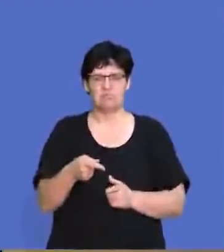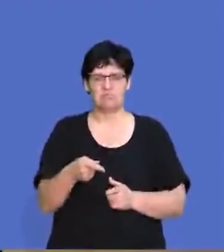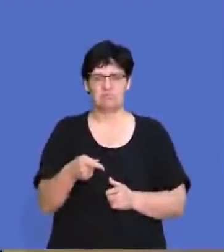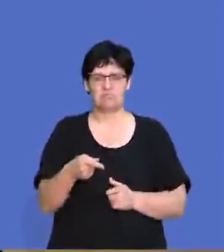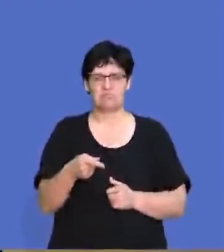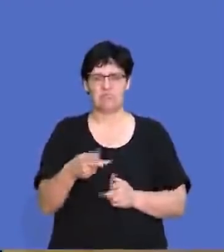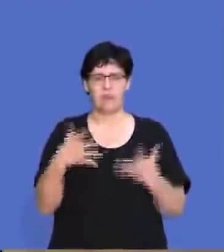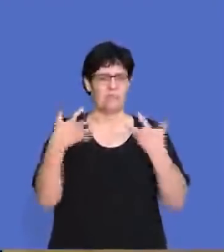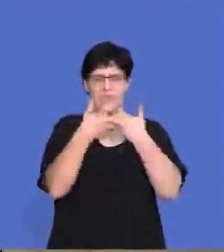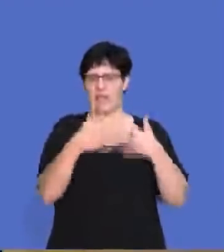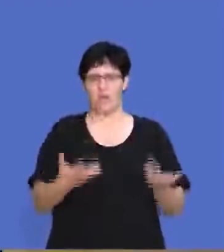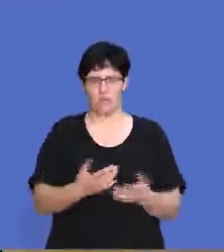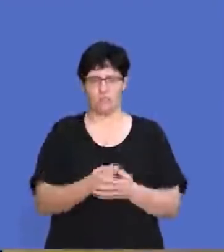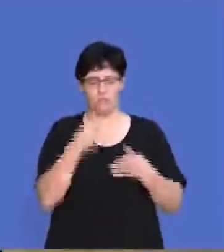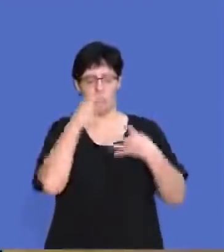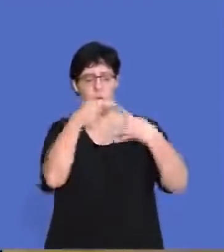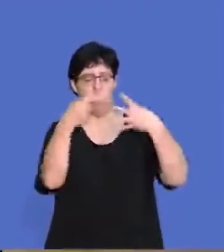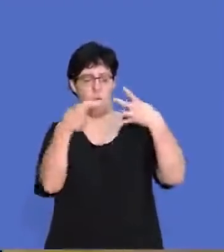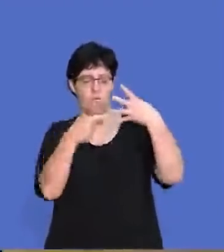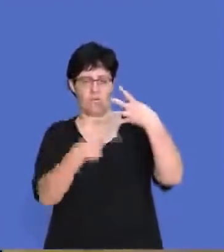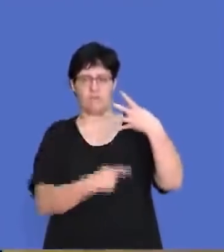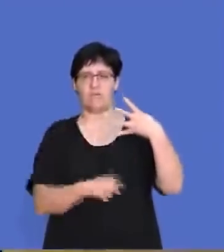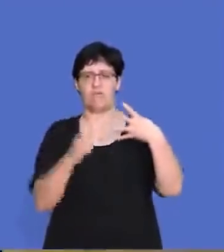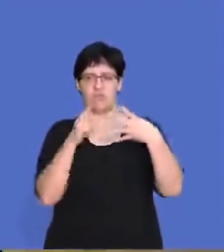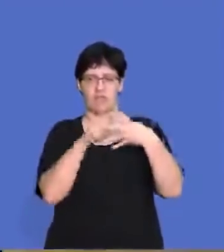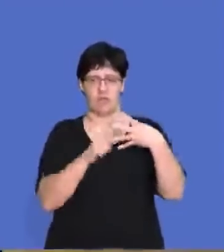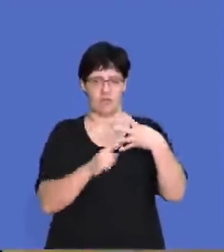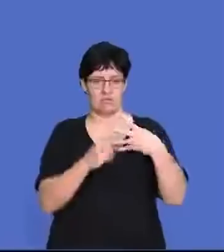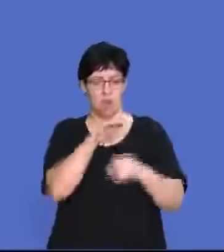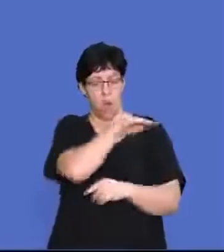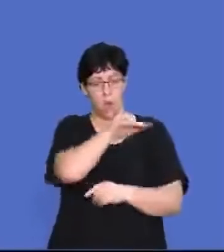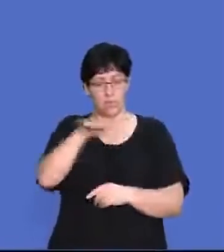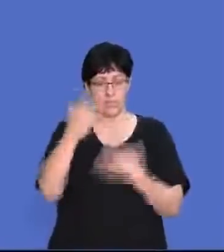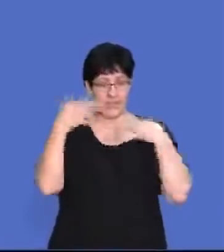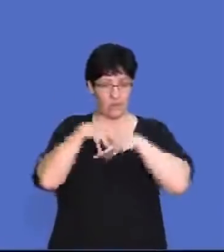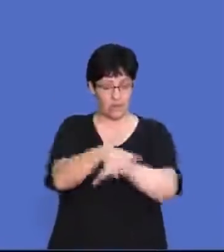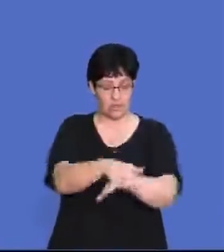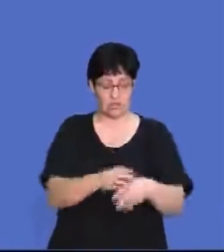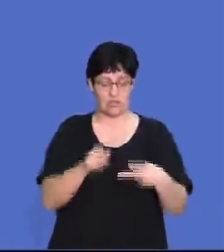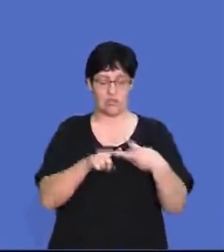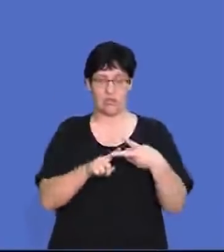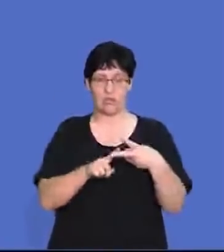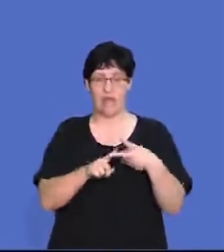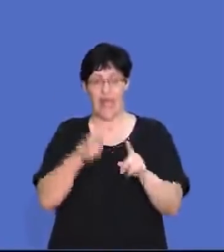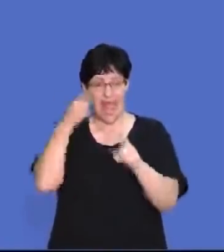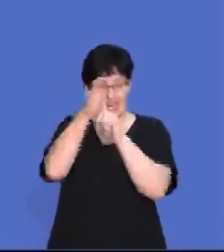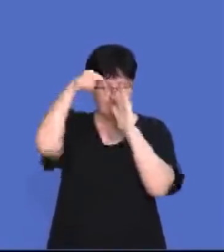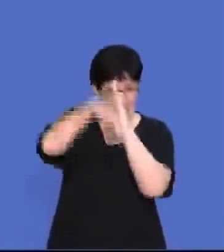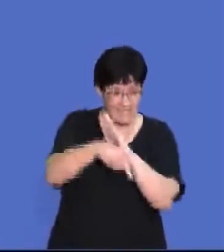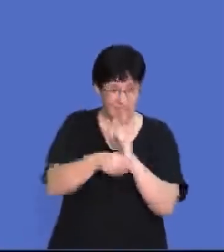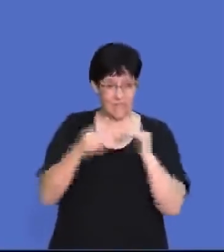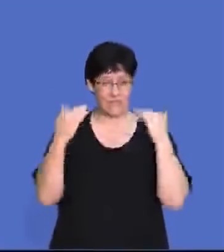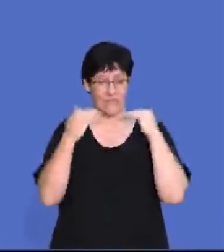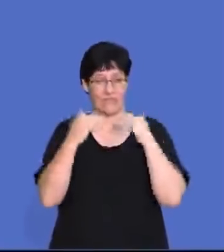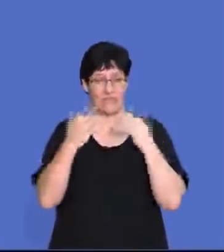fit in? So let's look at the four options that we have. So first thing we've got is that horizontal integration, intensive integration,